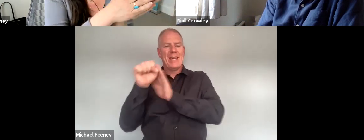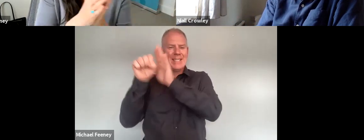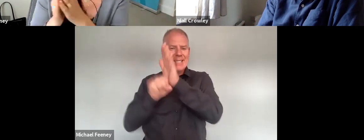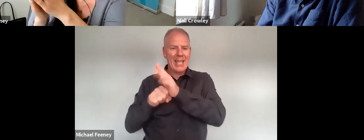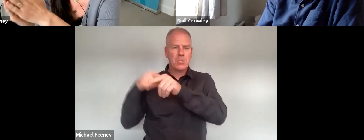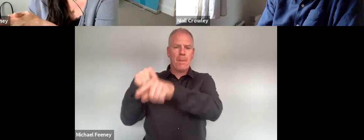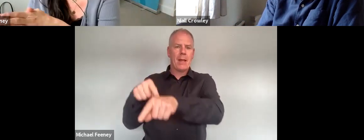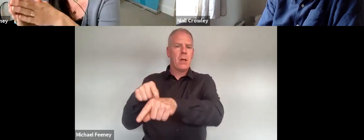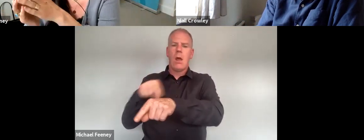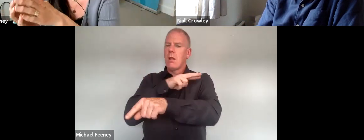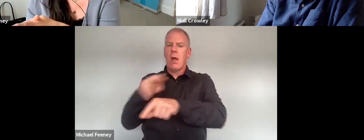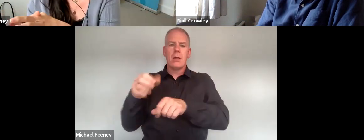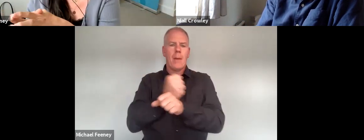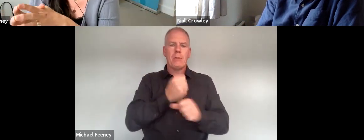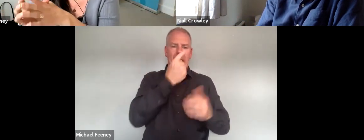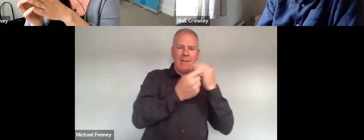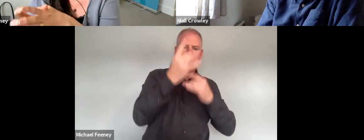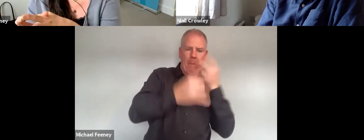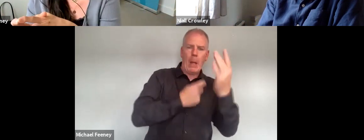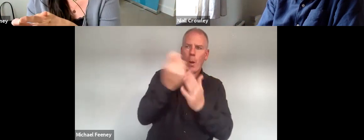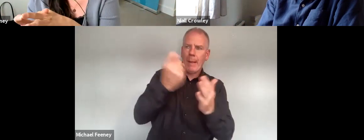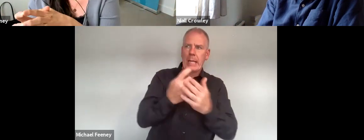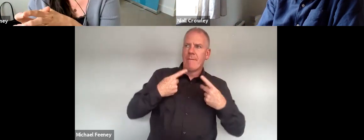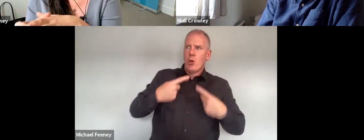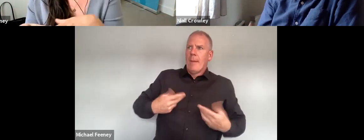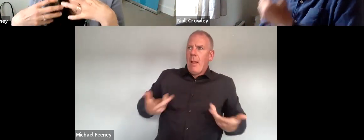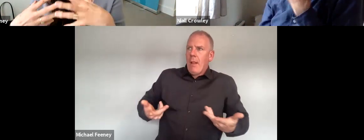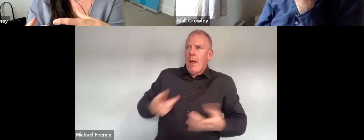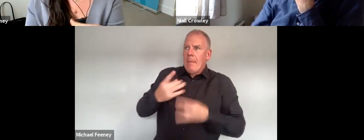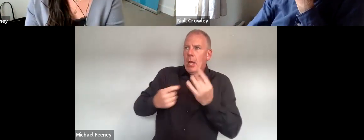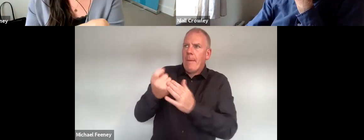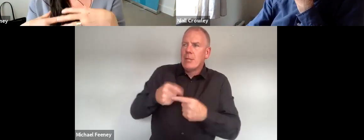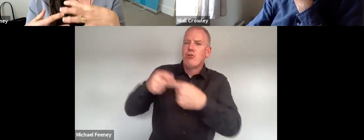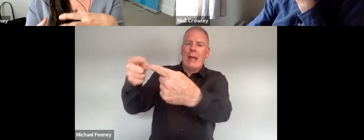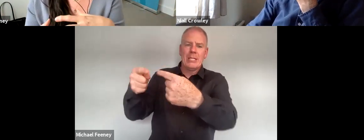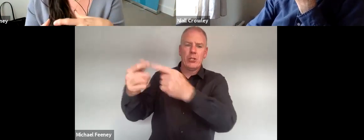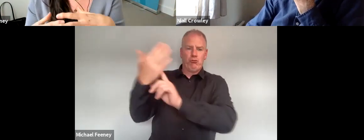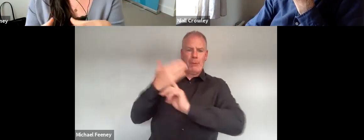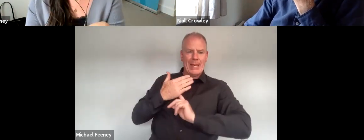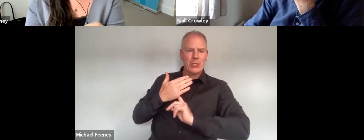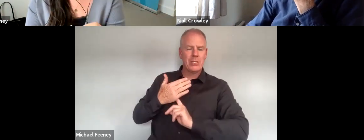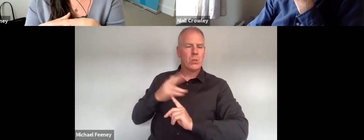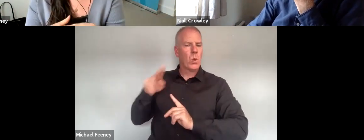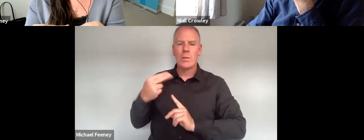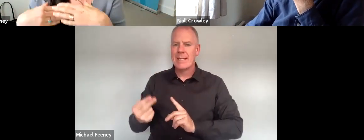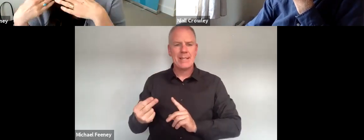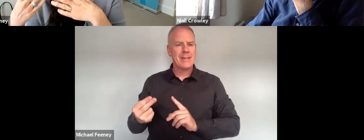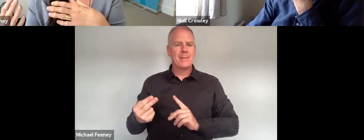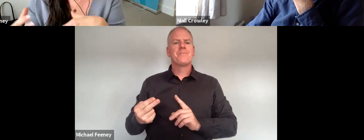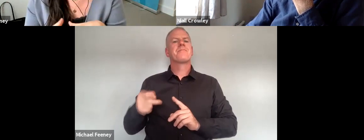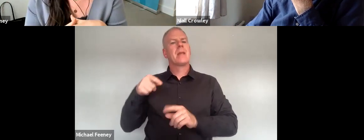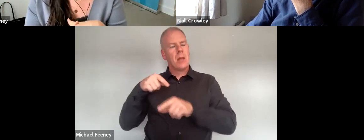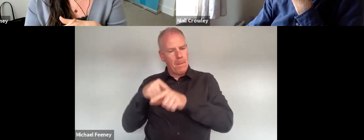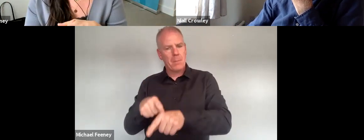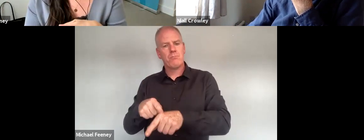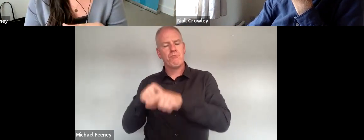compliance rather than placing the burden on individuals who might be in vulnerable situations to challenge discrimination and to seek vindication of their own rights and we heard